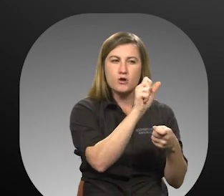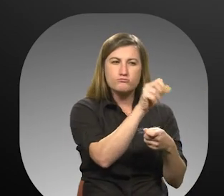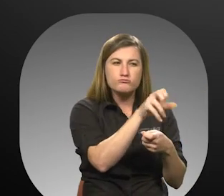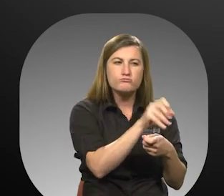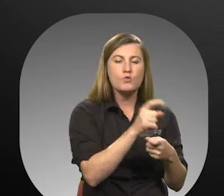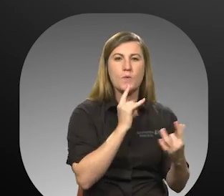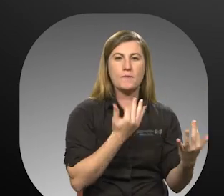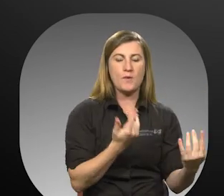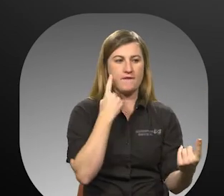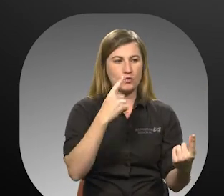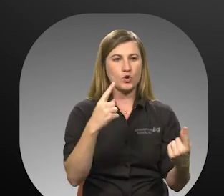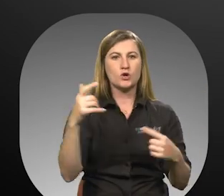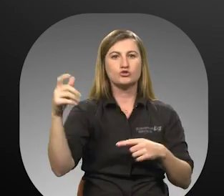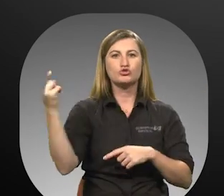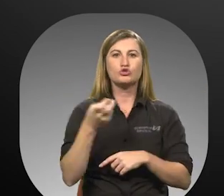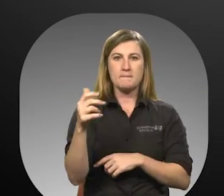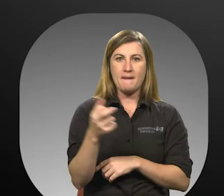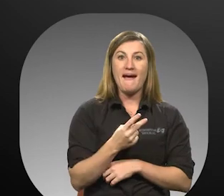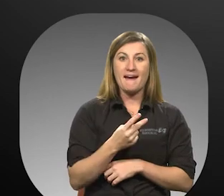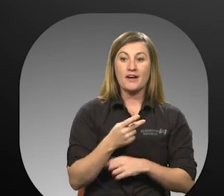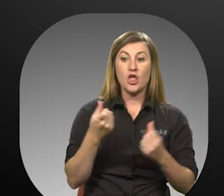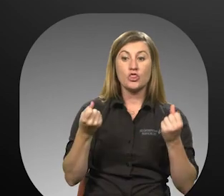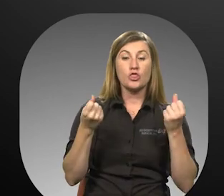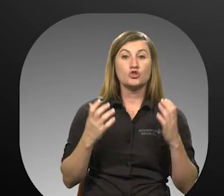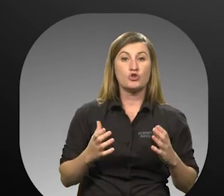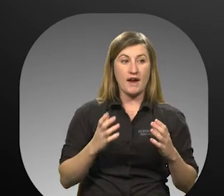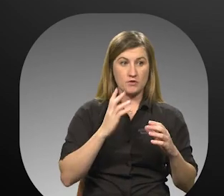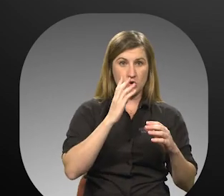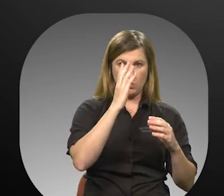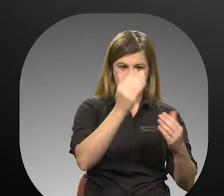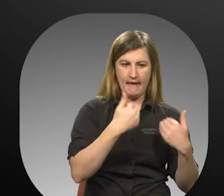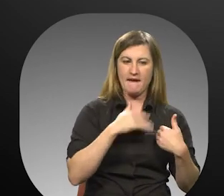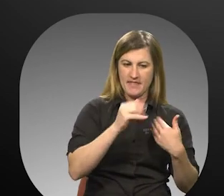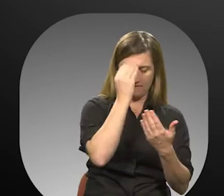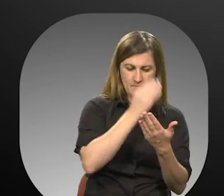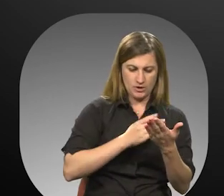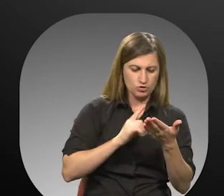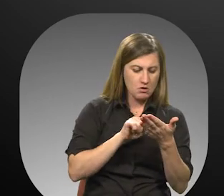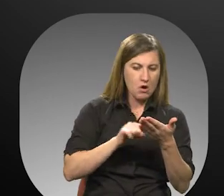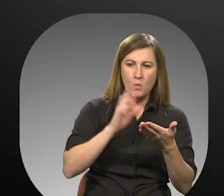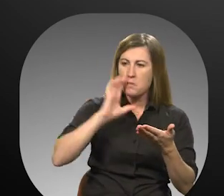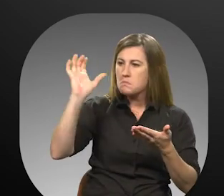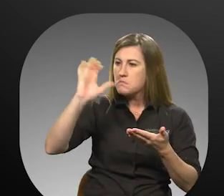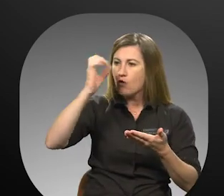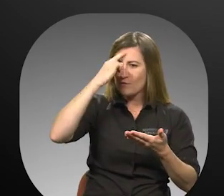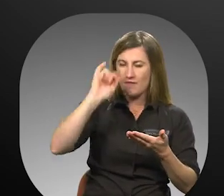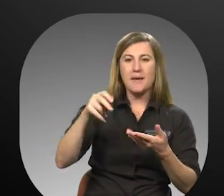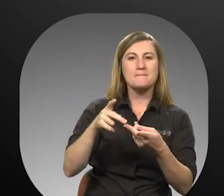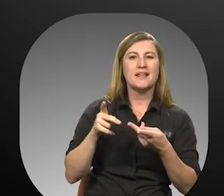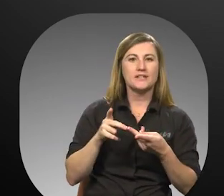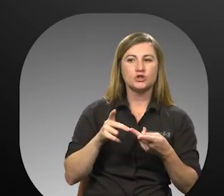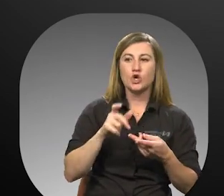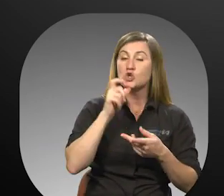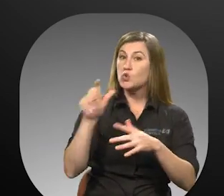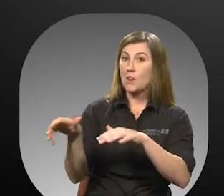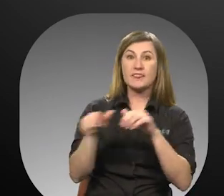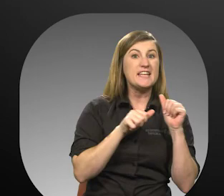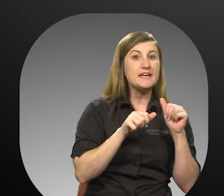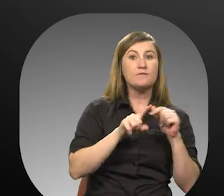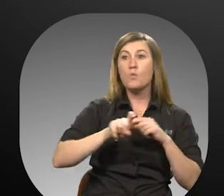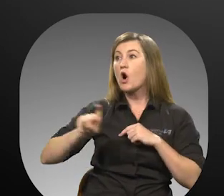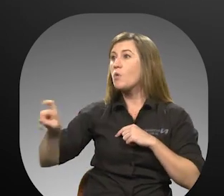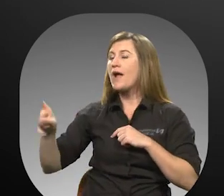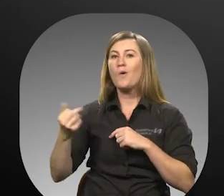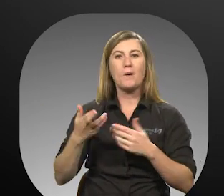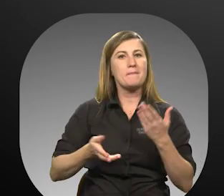waiting for your return trip. The driver will be given this information and will be looking for you at that location. Do not leave the area